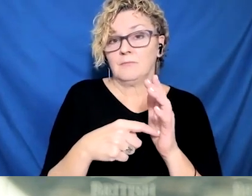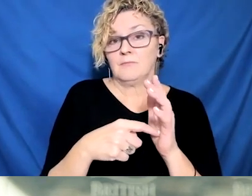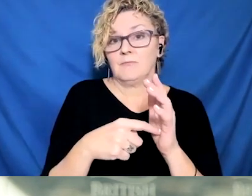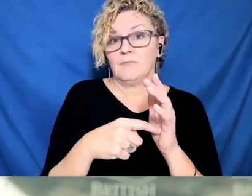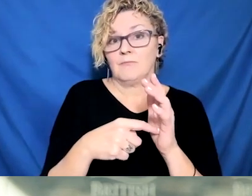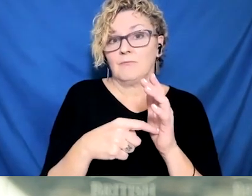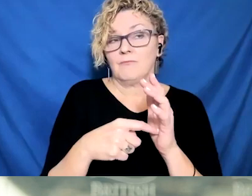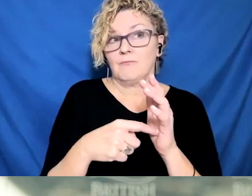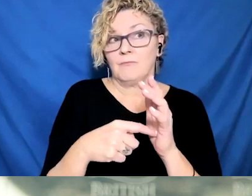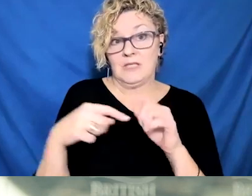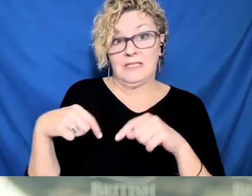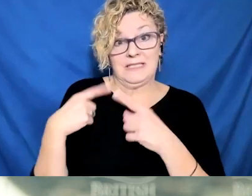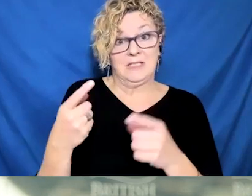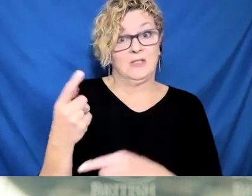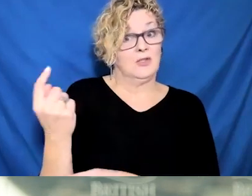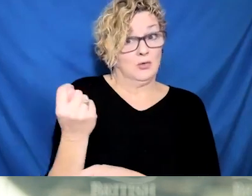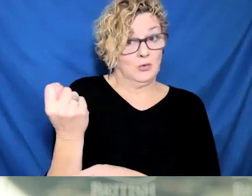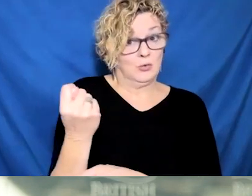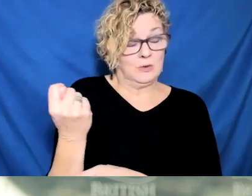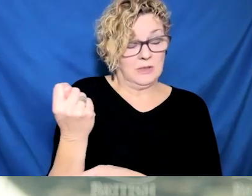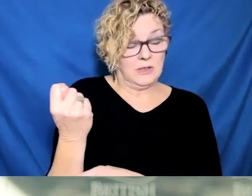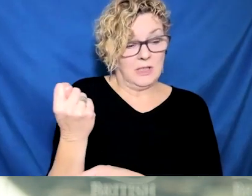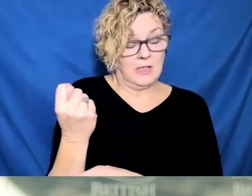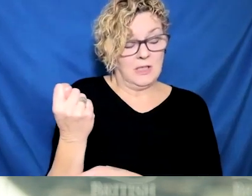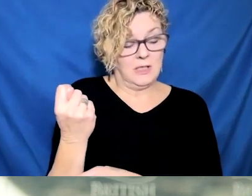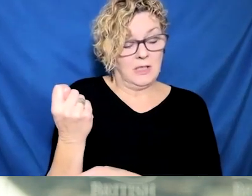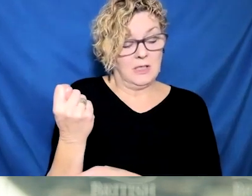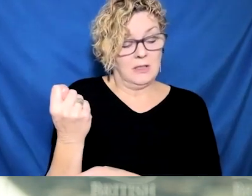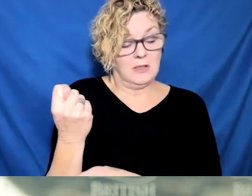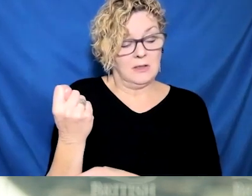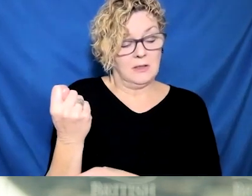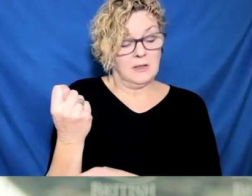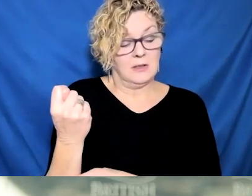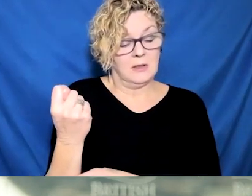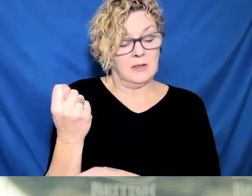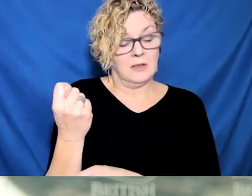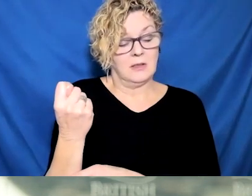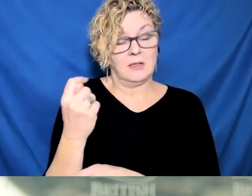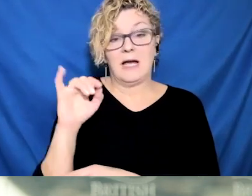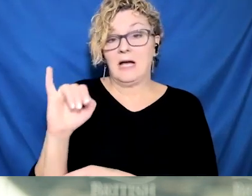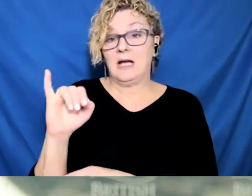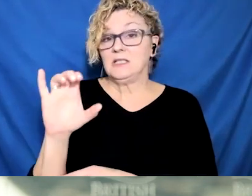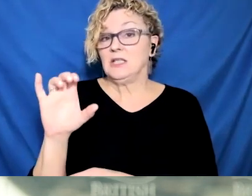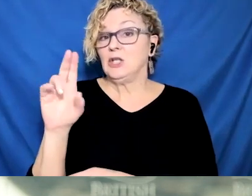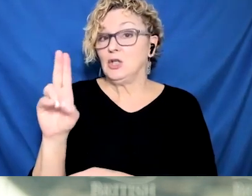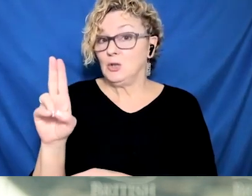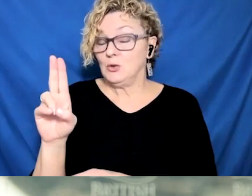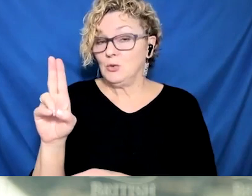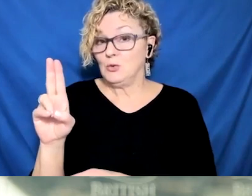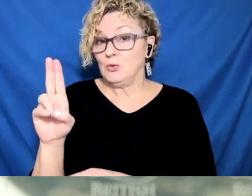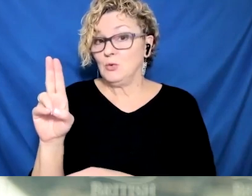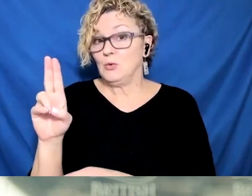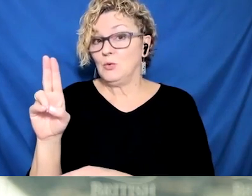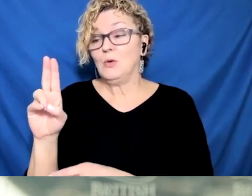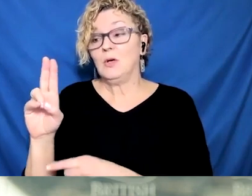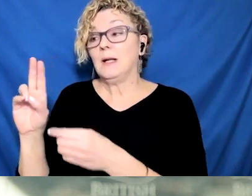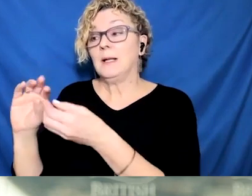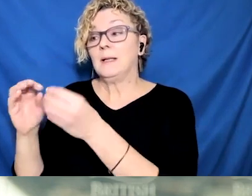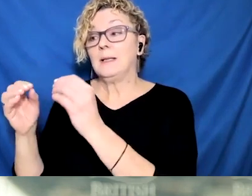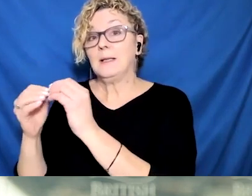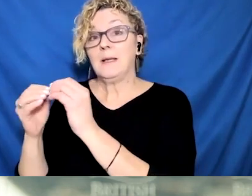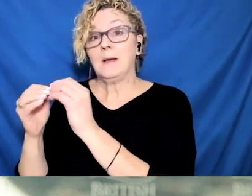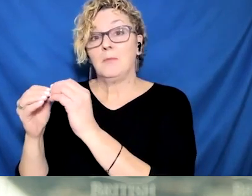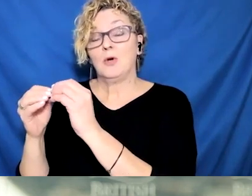short, there is an enormous amount to be proud of in our healthcare system. And it's our absolute intention to restore all services